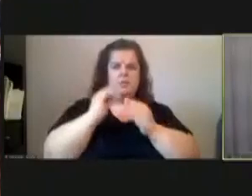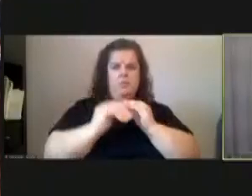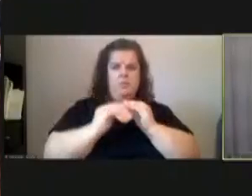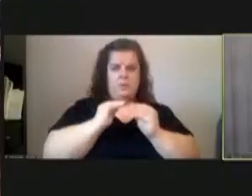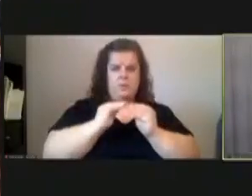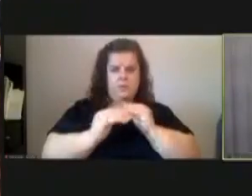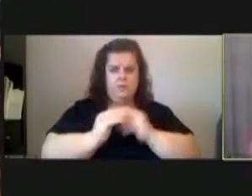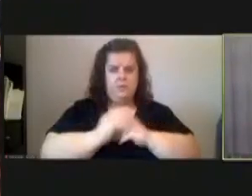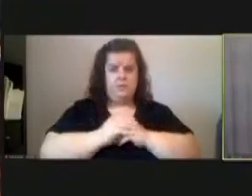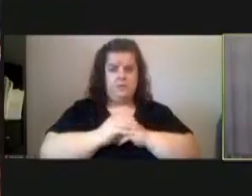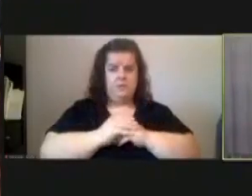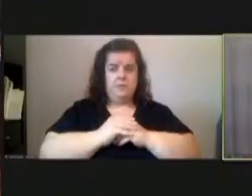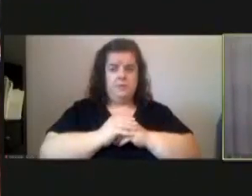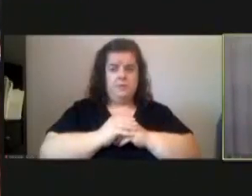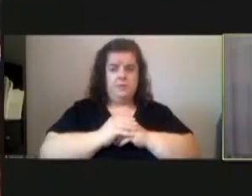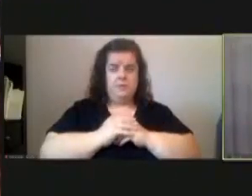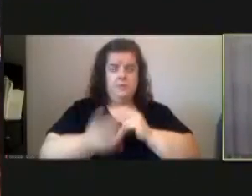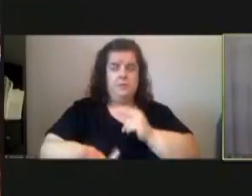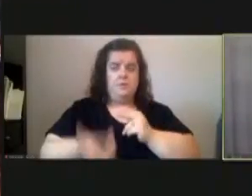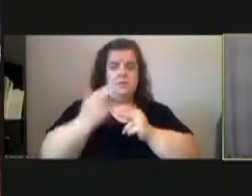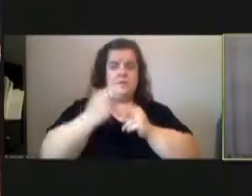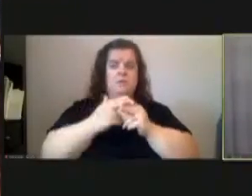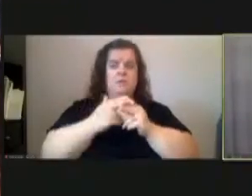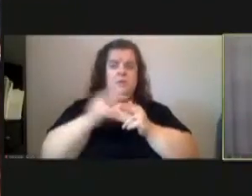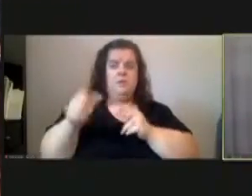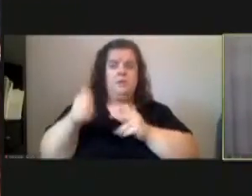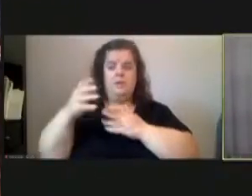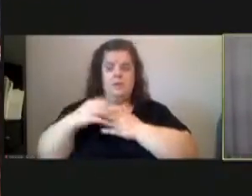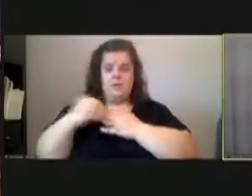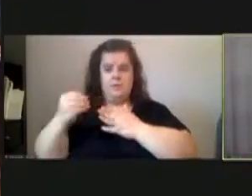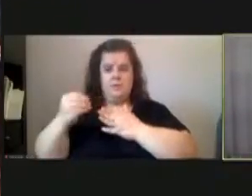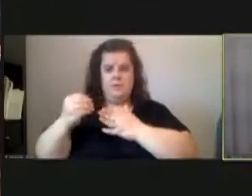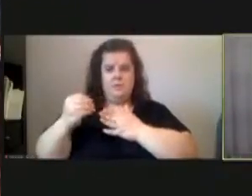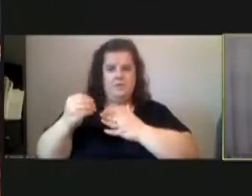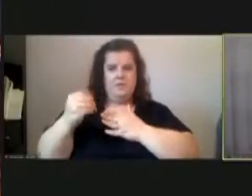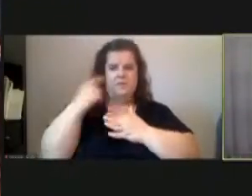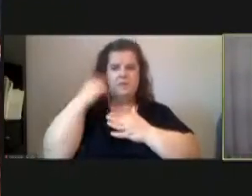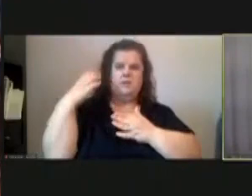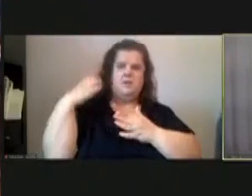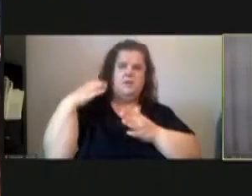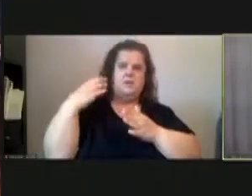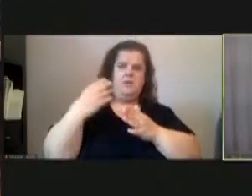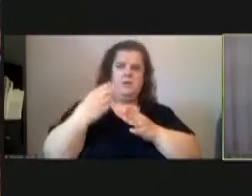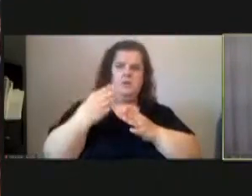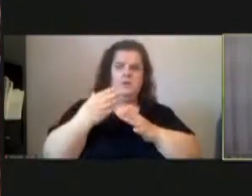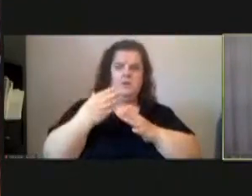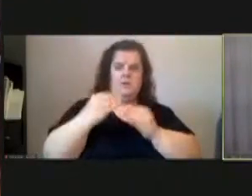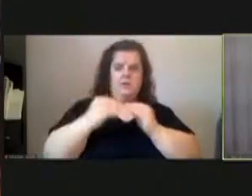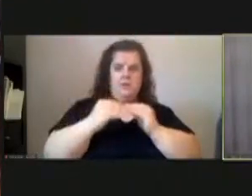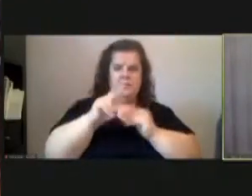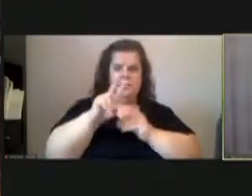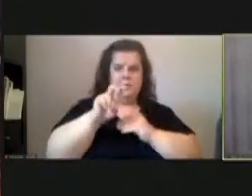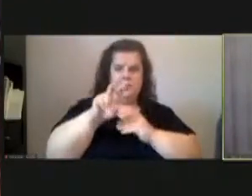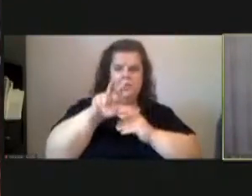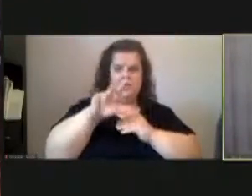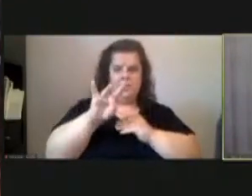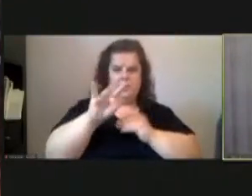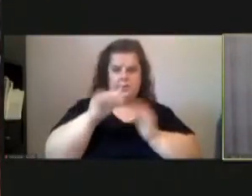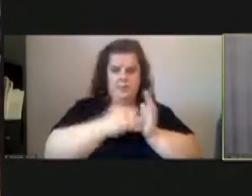on top of that other those other dollars capital repairs of about 238 000